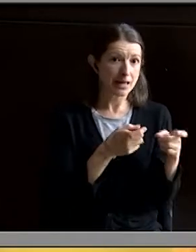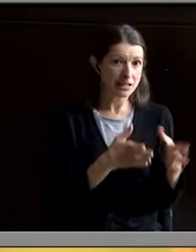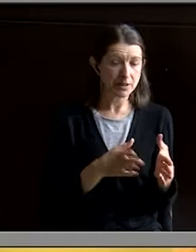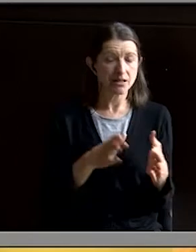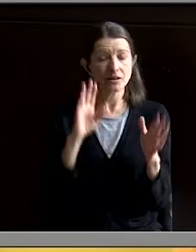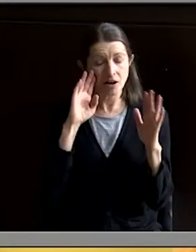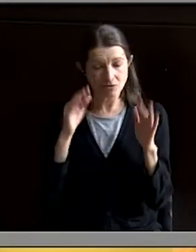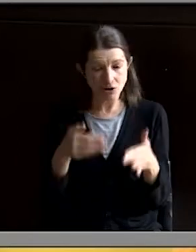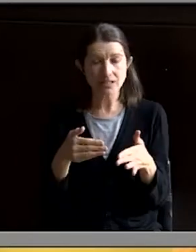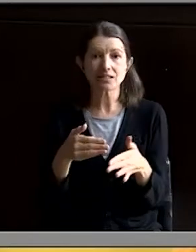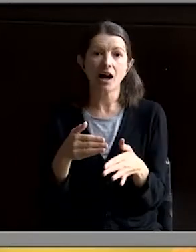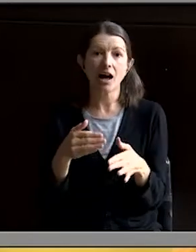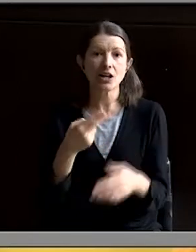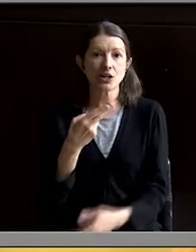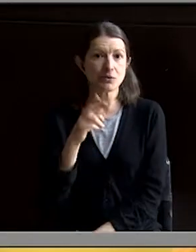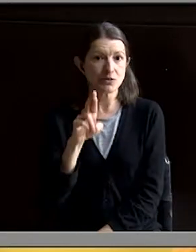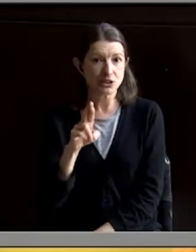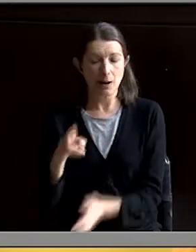resources, and a minor in marketing.